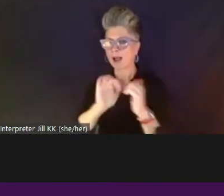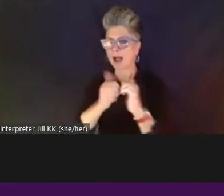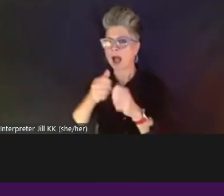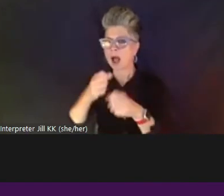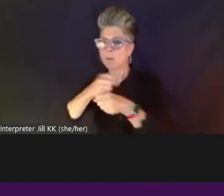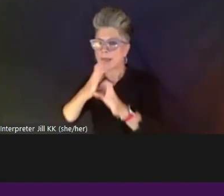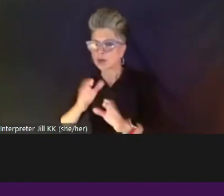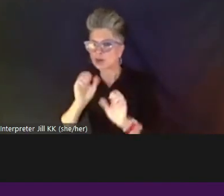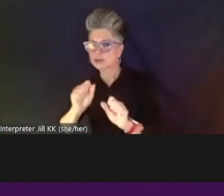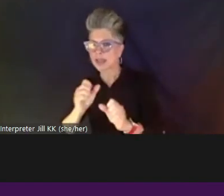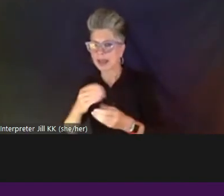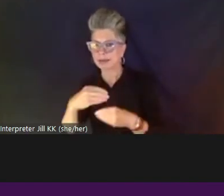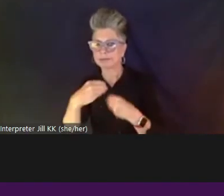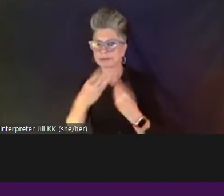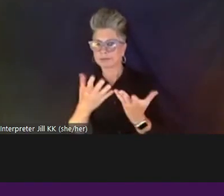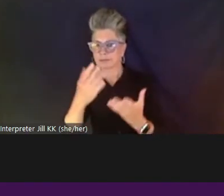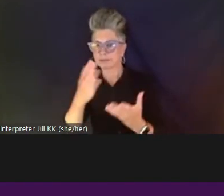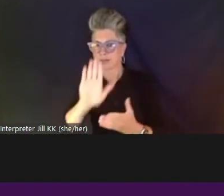Julia?